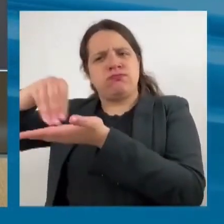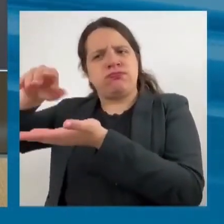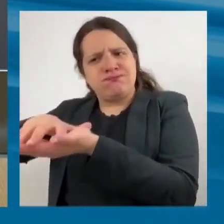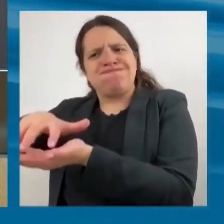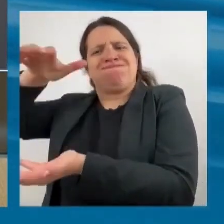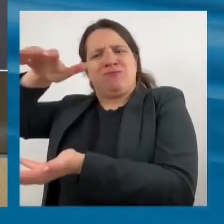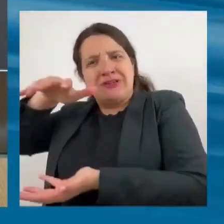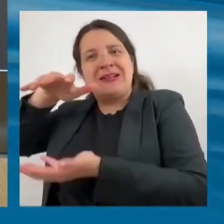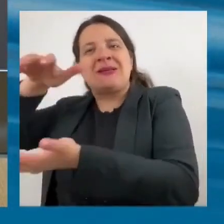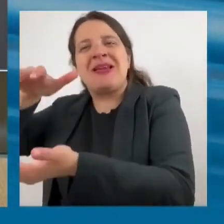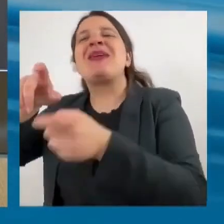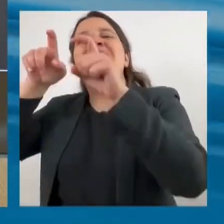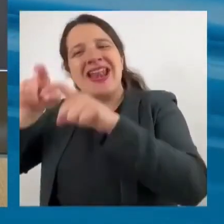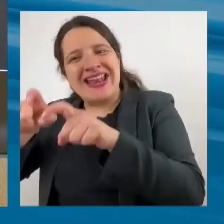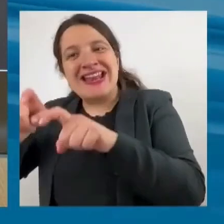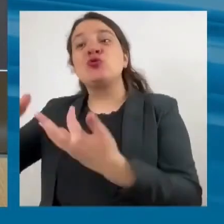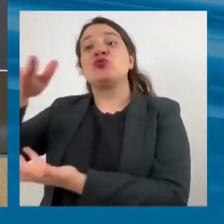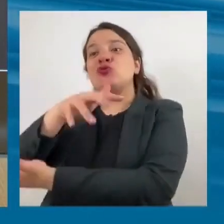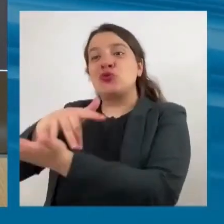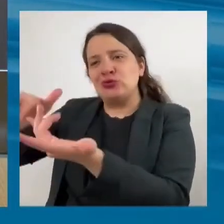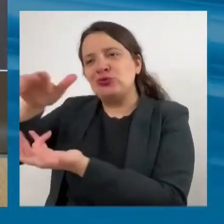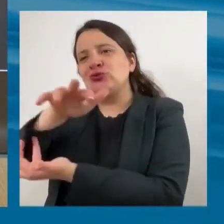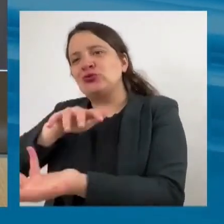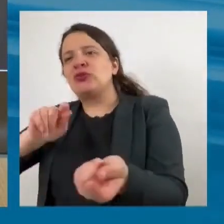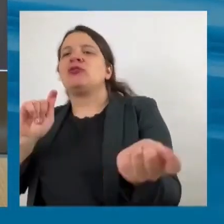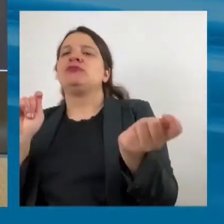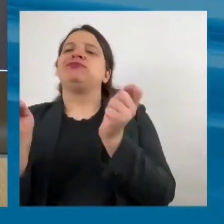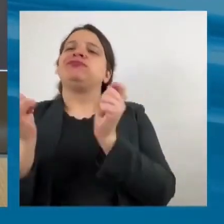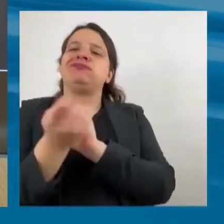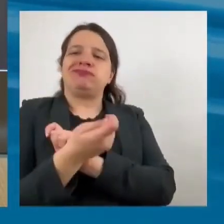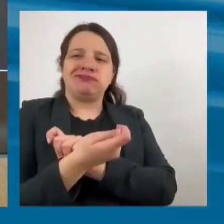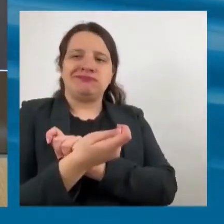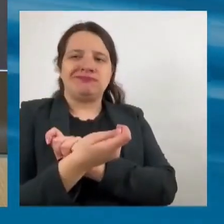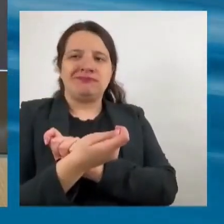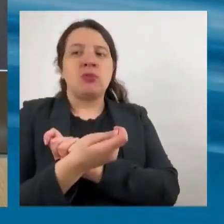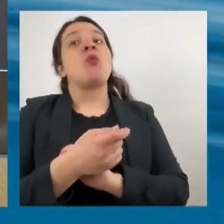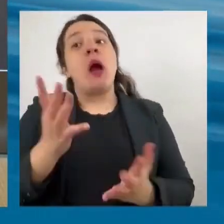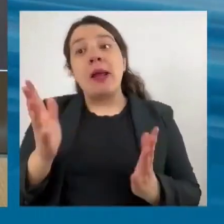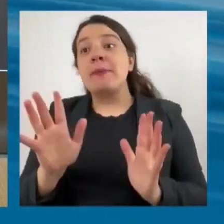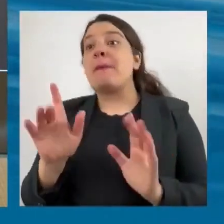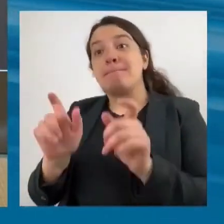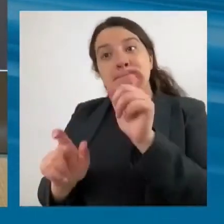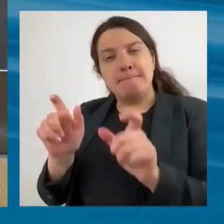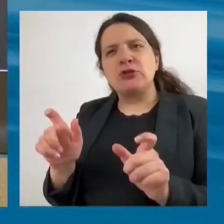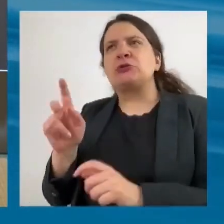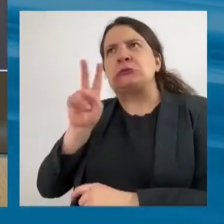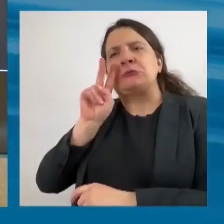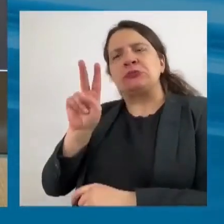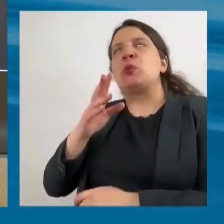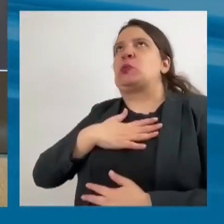they see these things. People recognizing that it's important for us to do this kind of work, then we're going to continue to have problems.